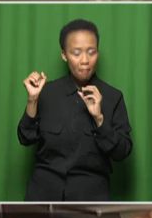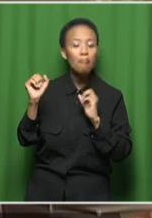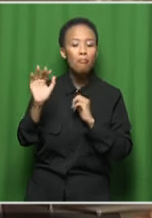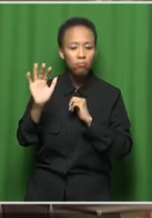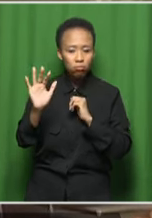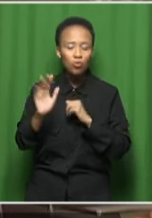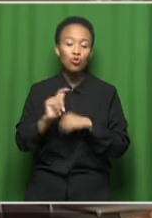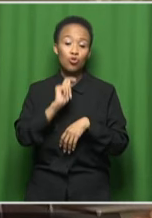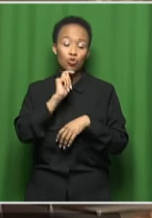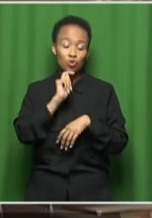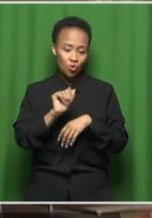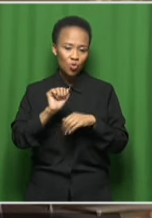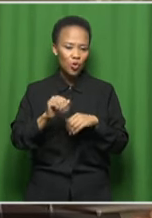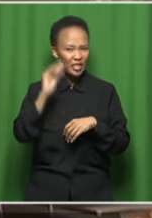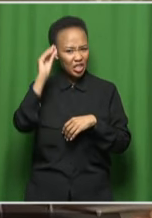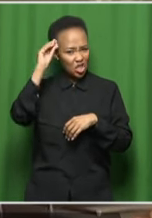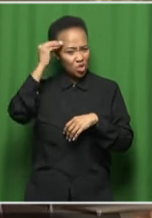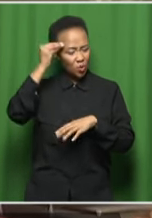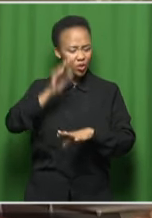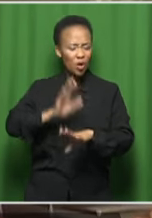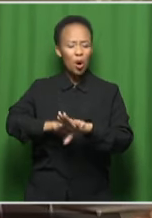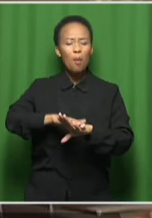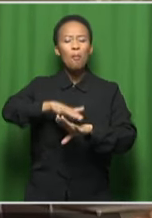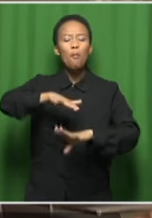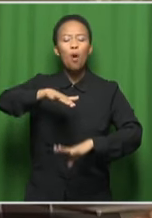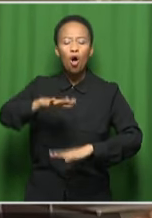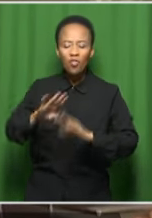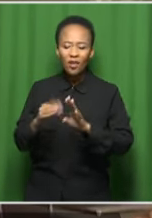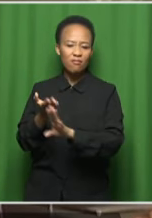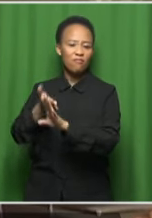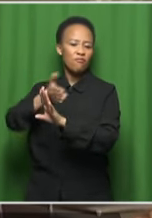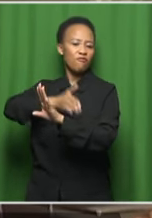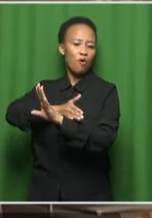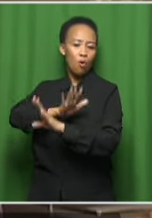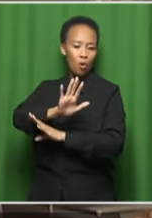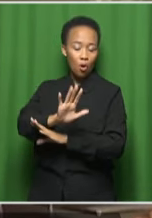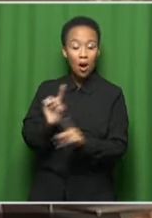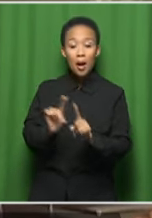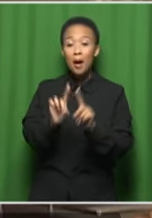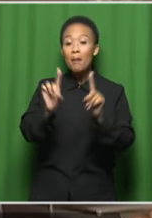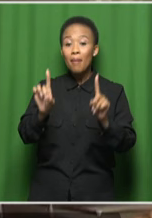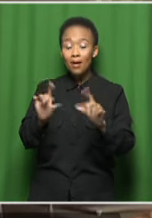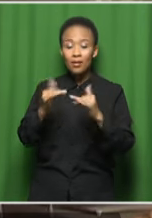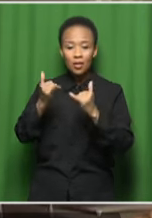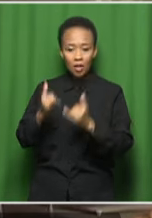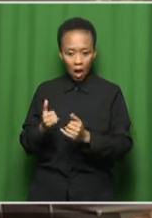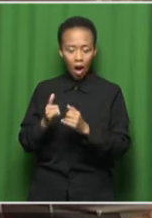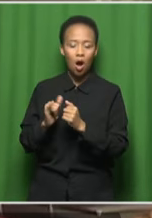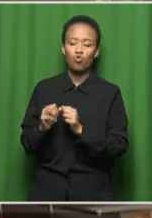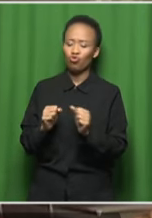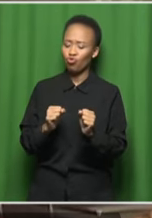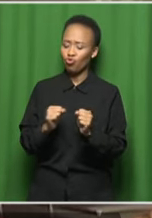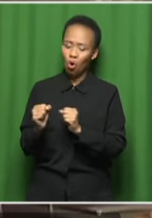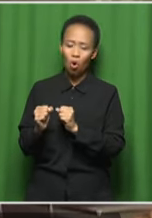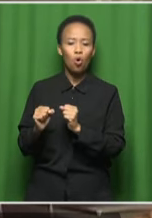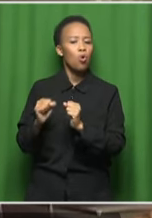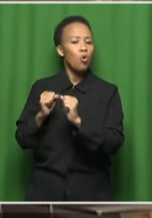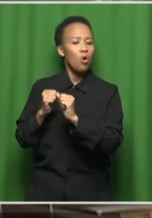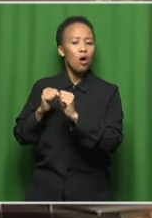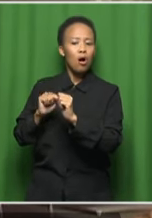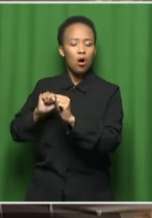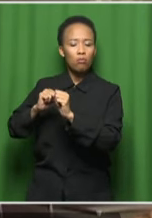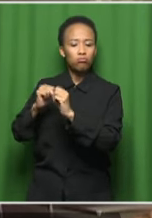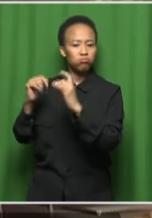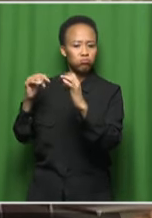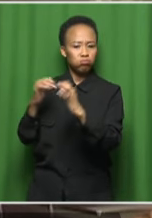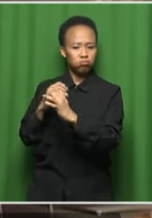and more interesting than it has ever been. But since the root and bedrock of jazz, everywhere, lies in